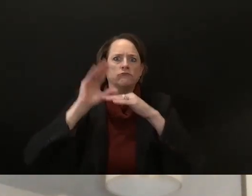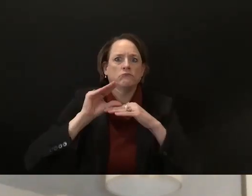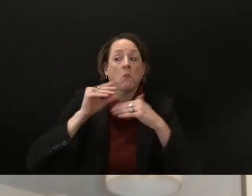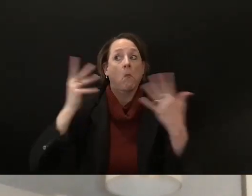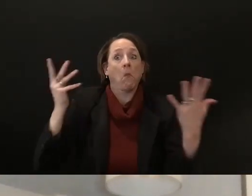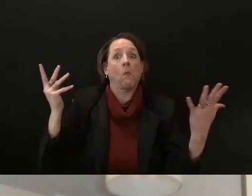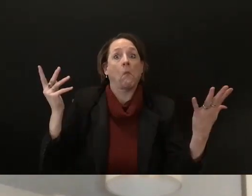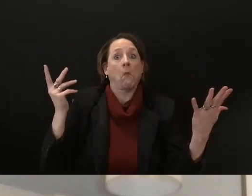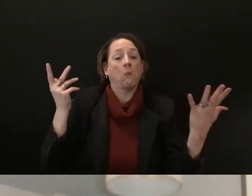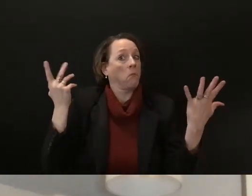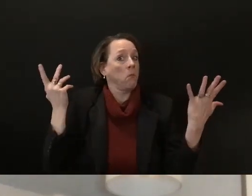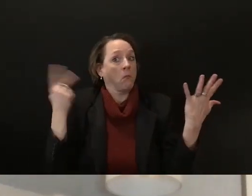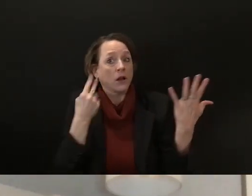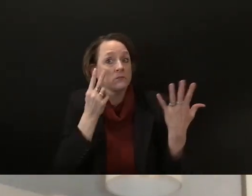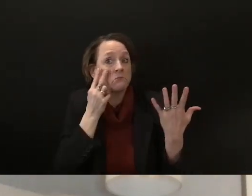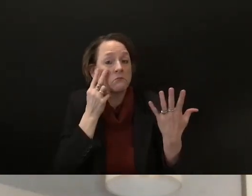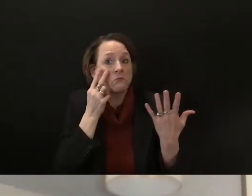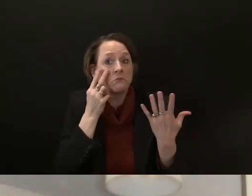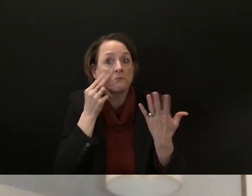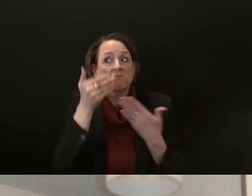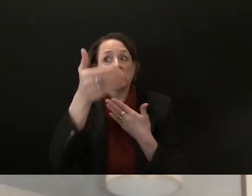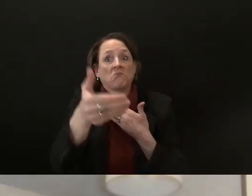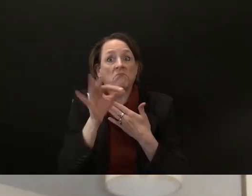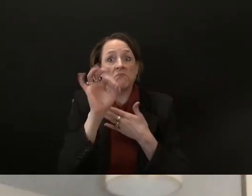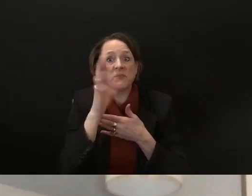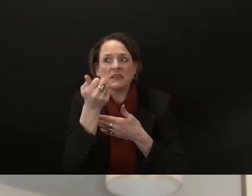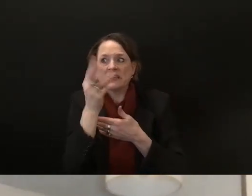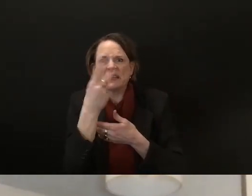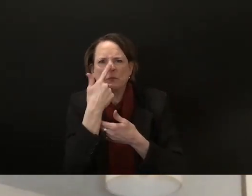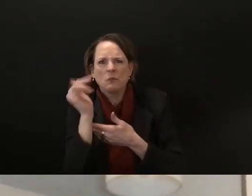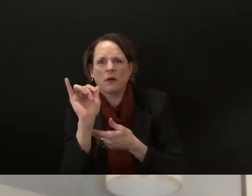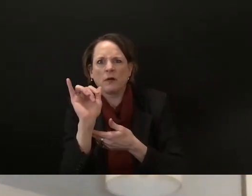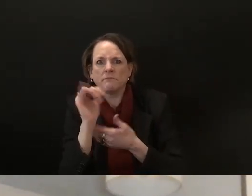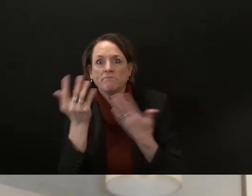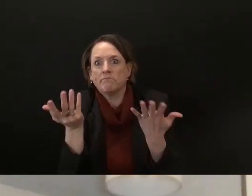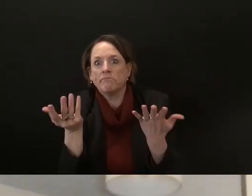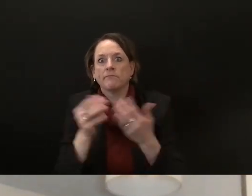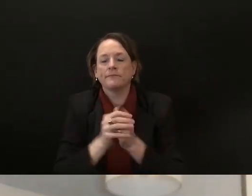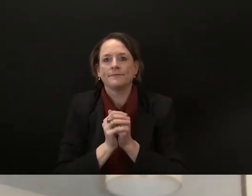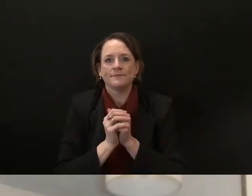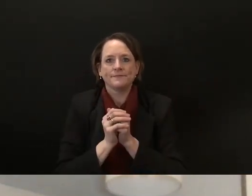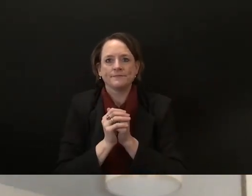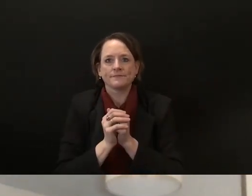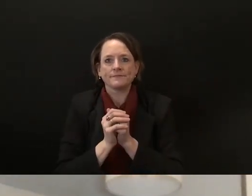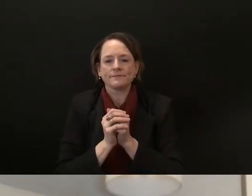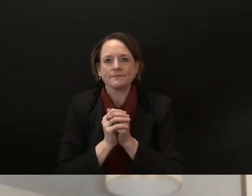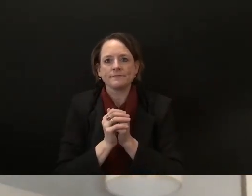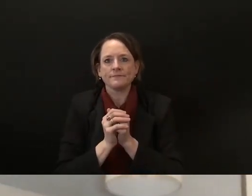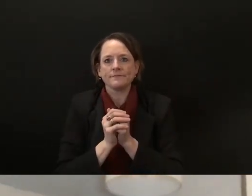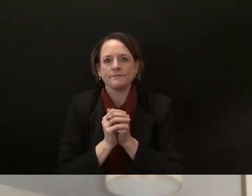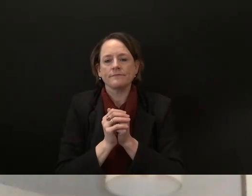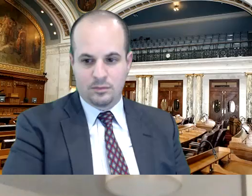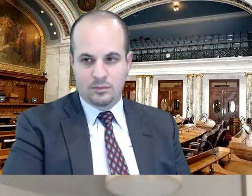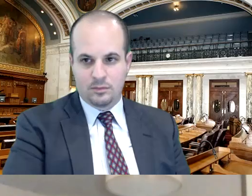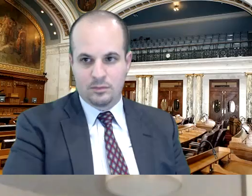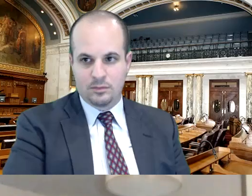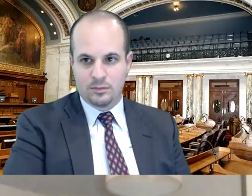released then on tuesday february 16th um and then from there um there's a breakdown usually takes a week or so we get a